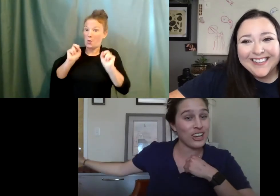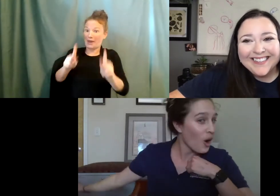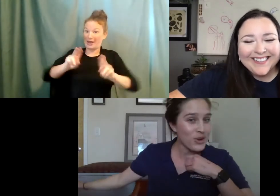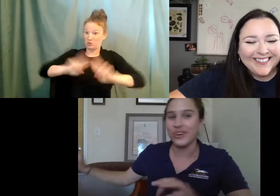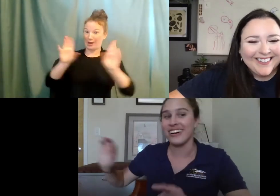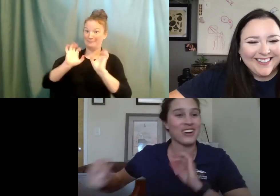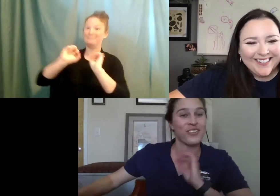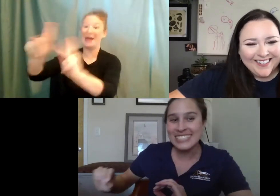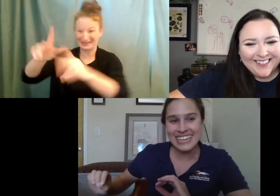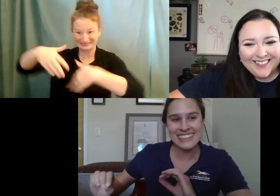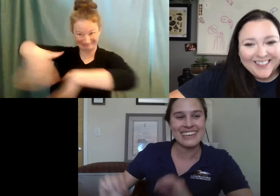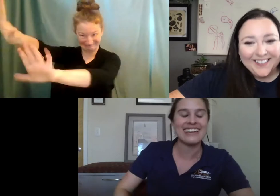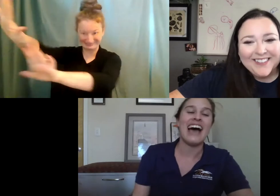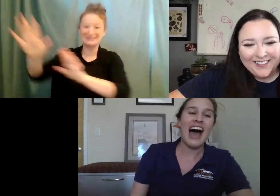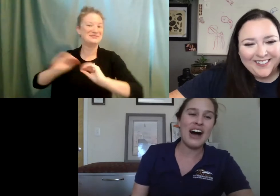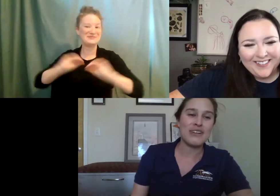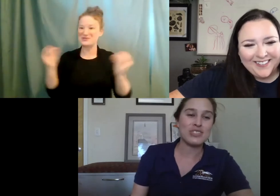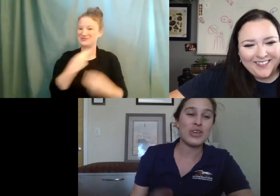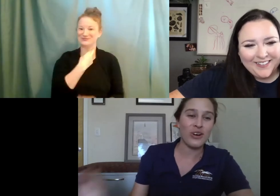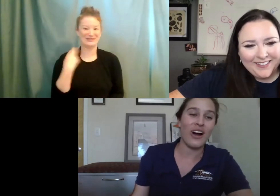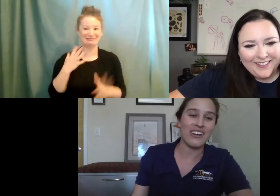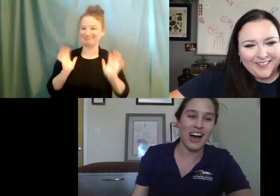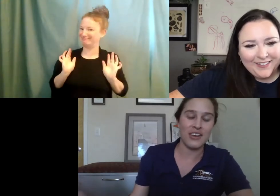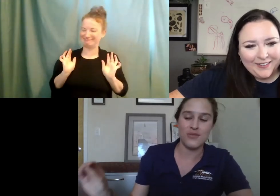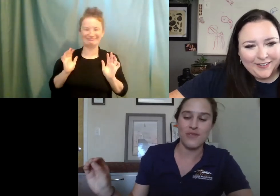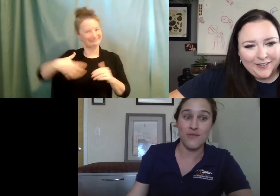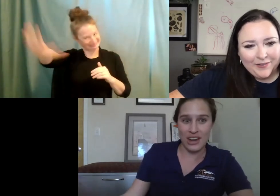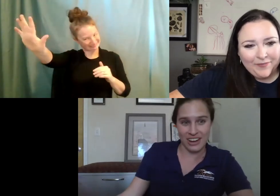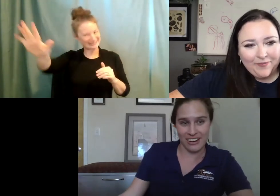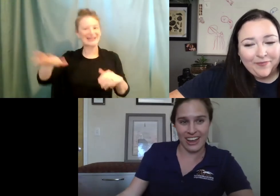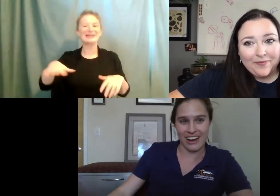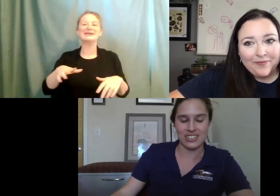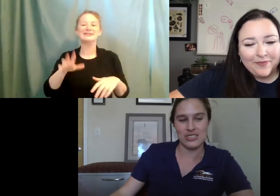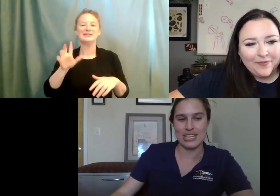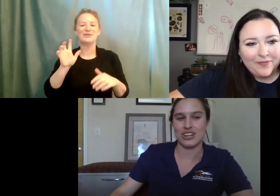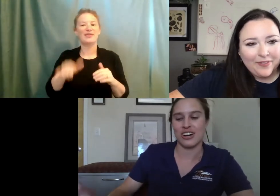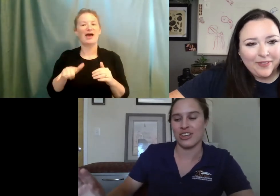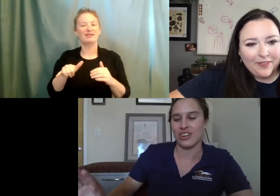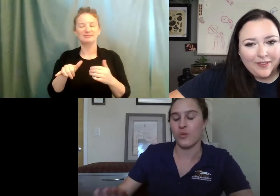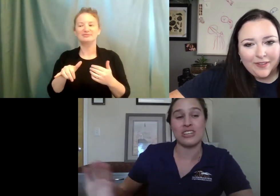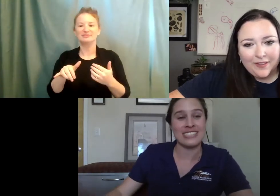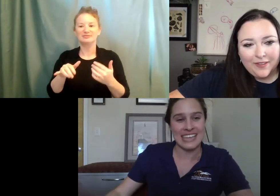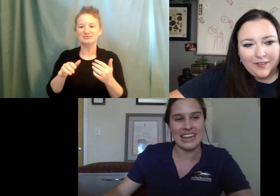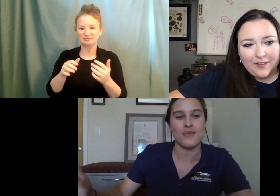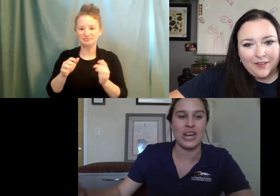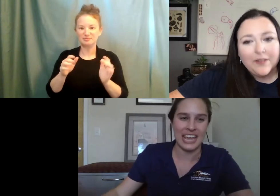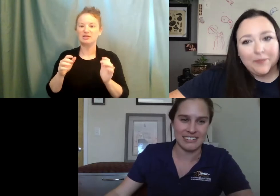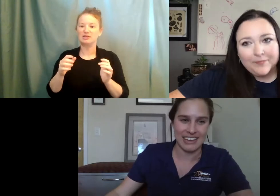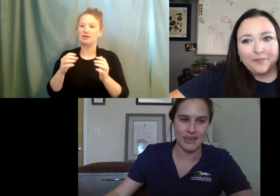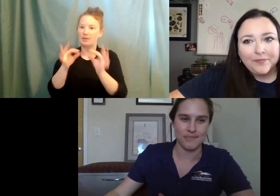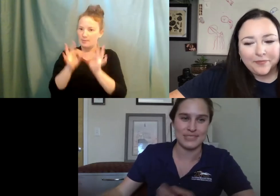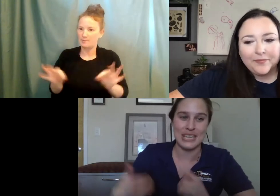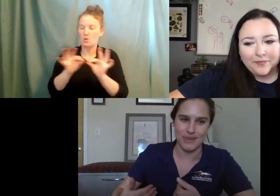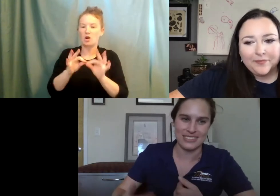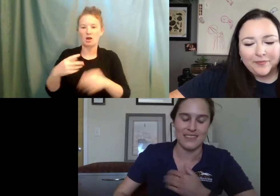go. We are not going to risk anything. Um, so he required a lot of veterinary care just to make sure, you we could sedate him when